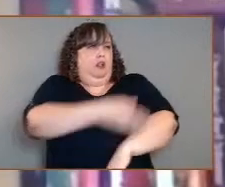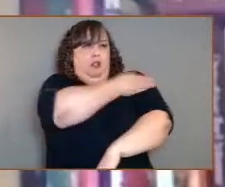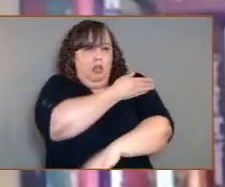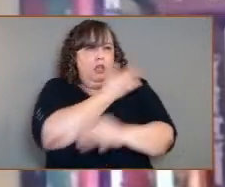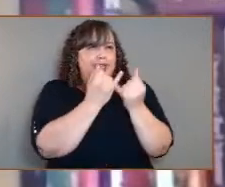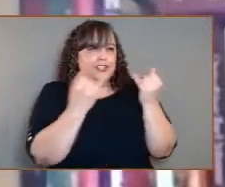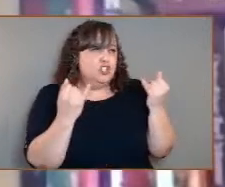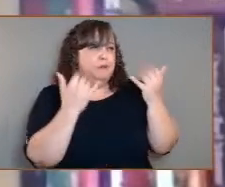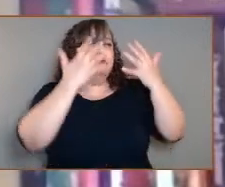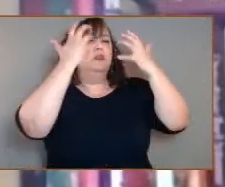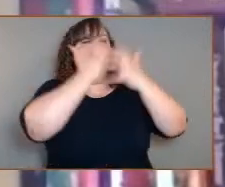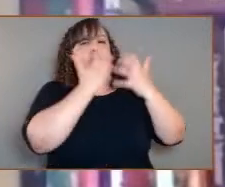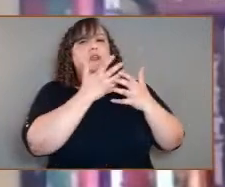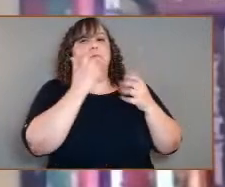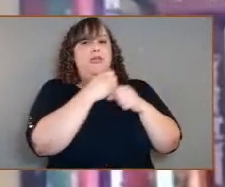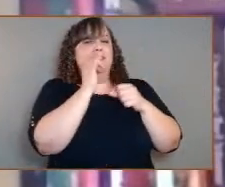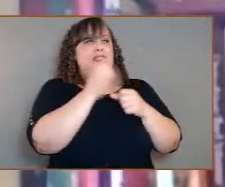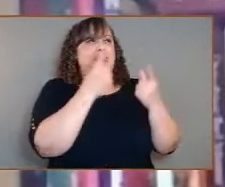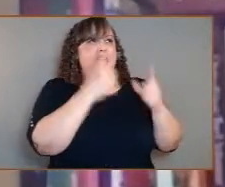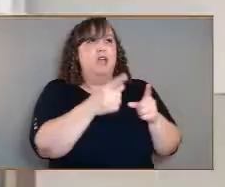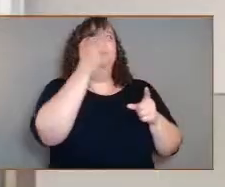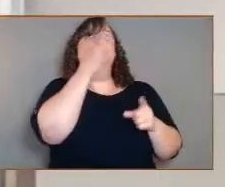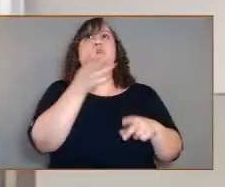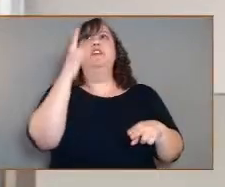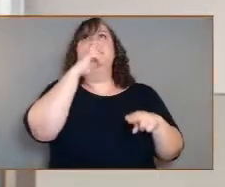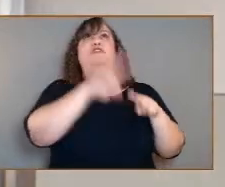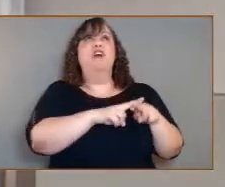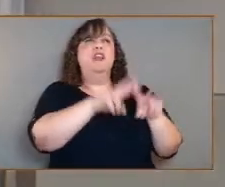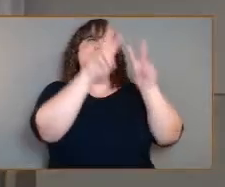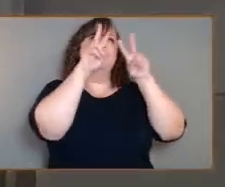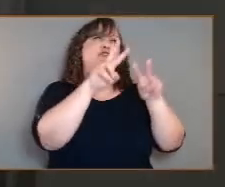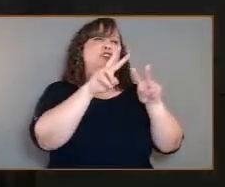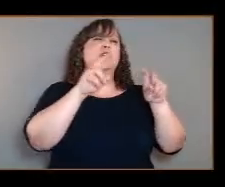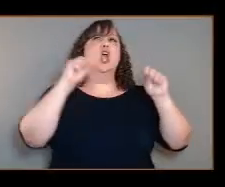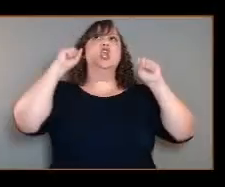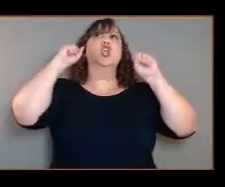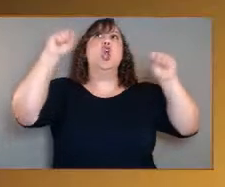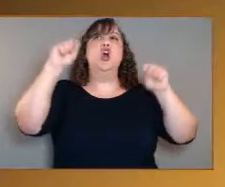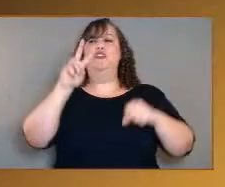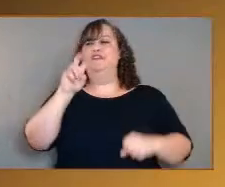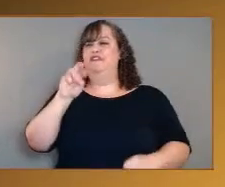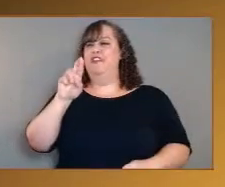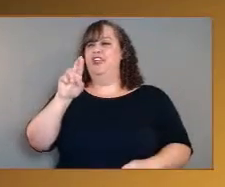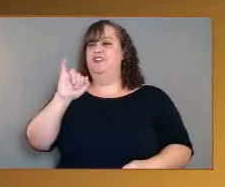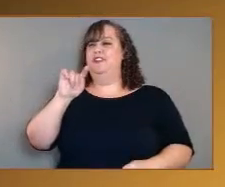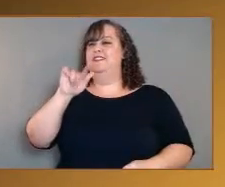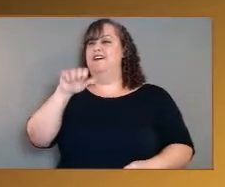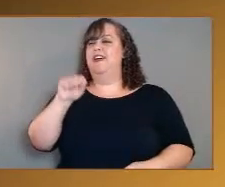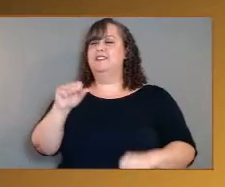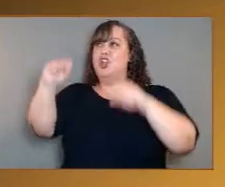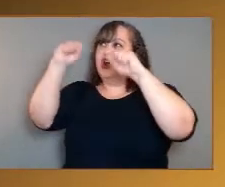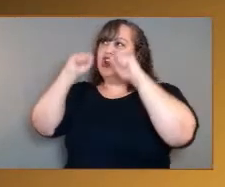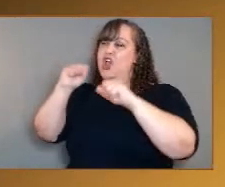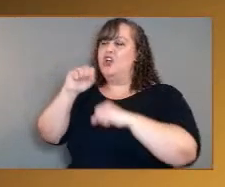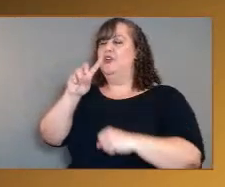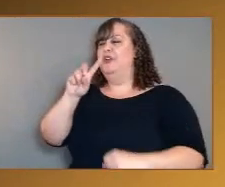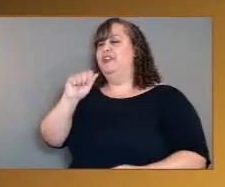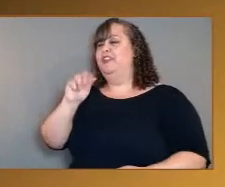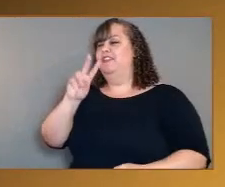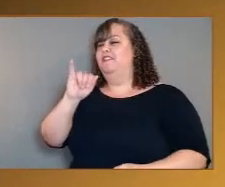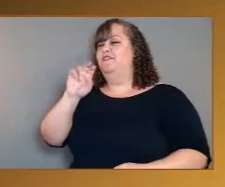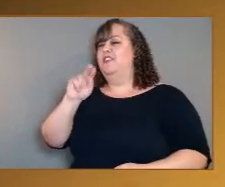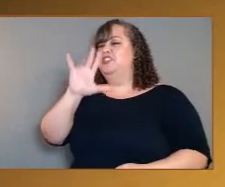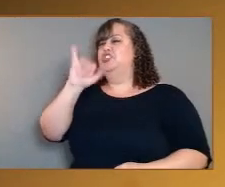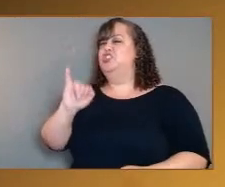fun and looking forward to it. Go Veritas! Go DaVinci Plus! It is so great to see all the